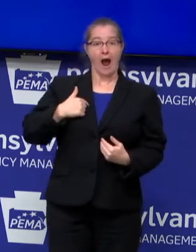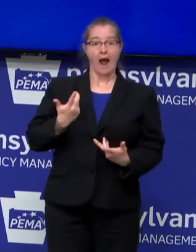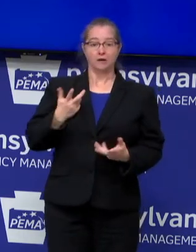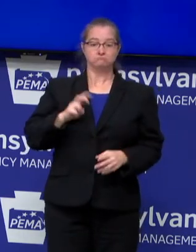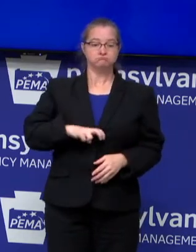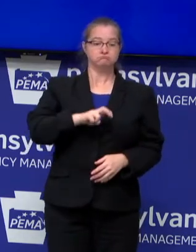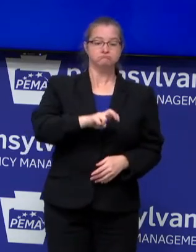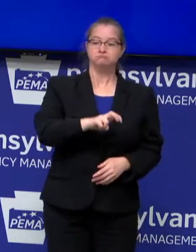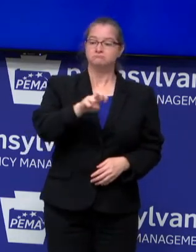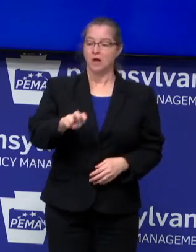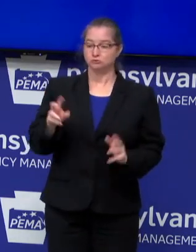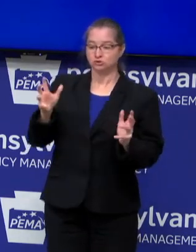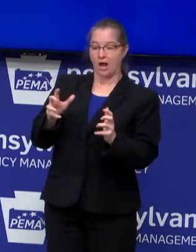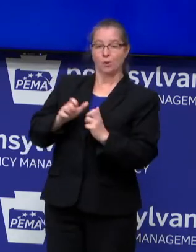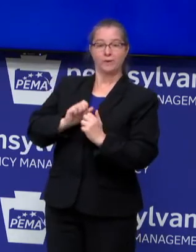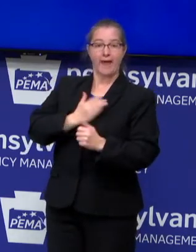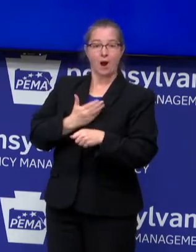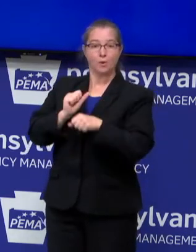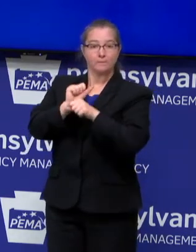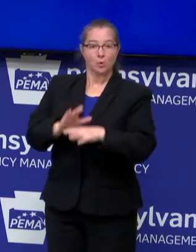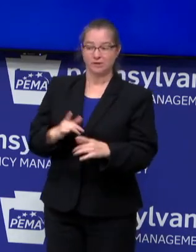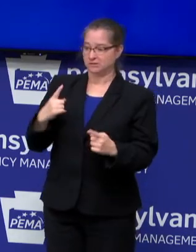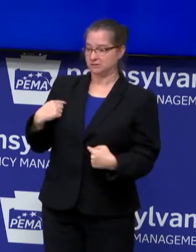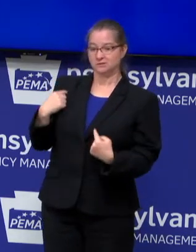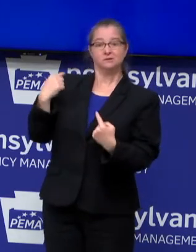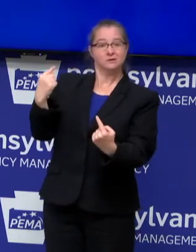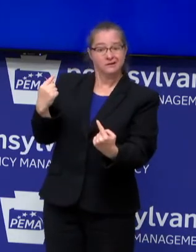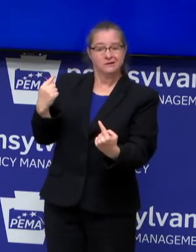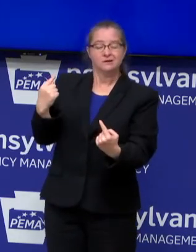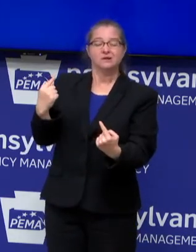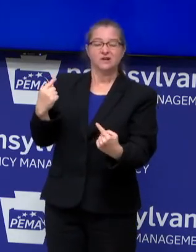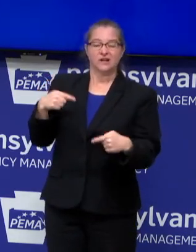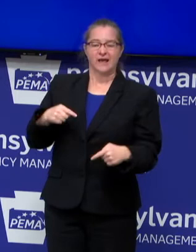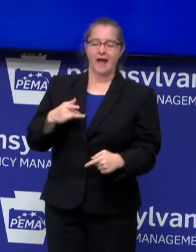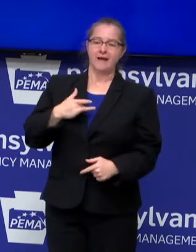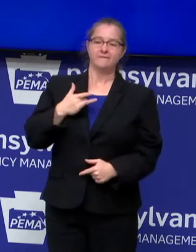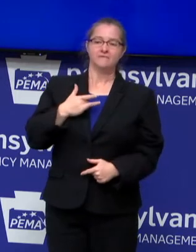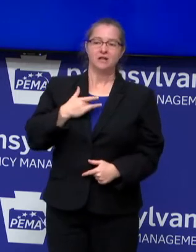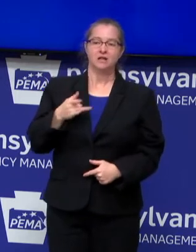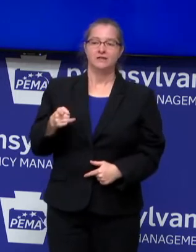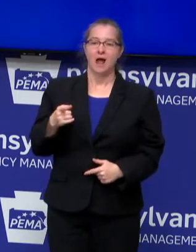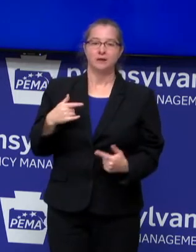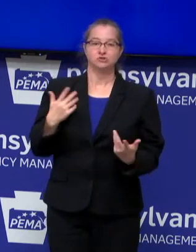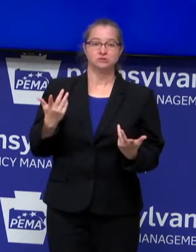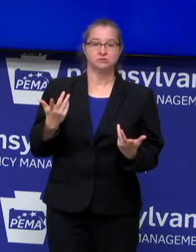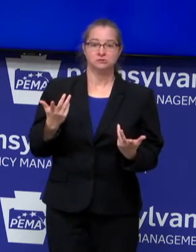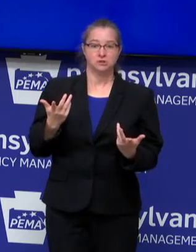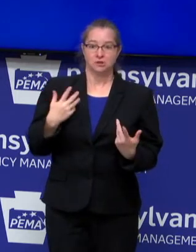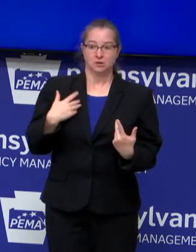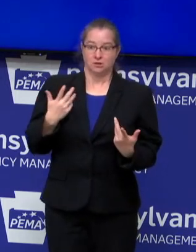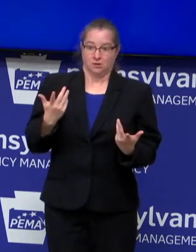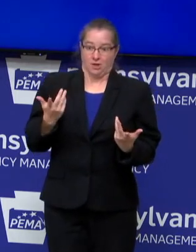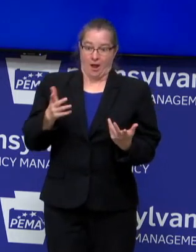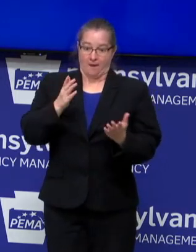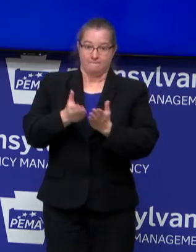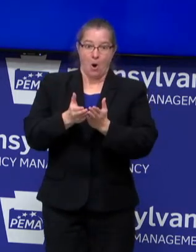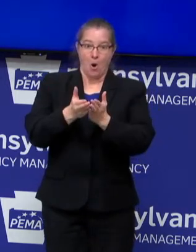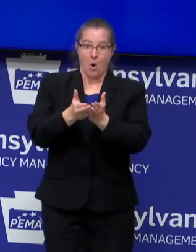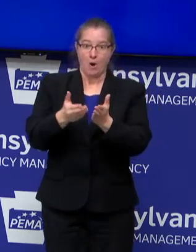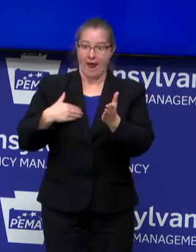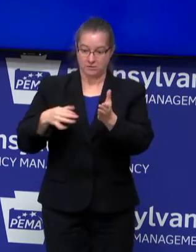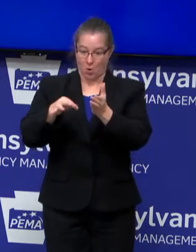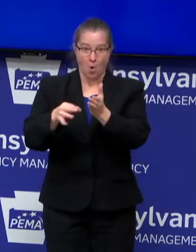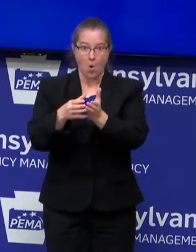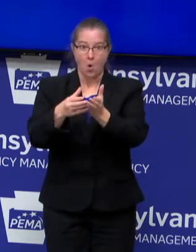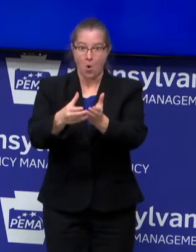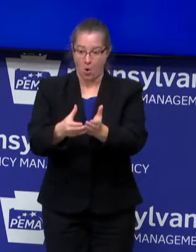prevailing theme over the last couple of weeks has been this feeling like they're just bailing water, but there's still a big hole at the